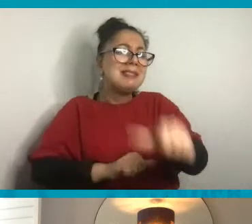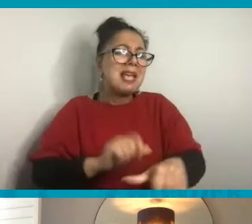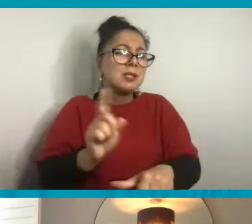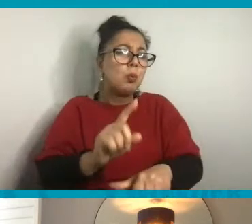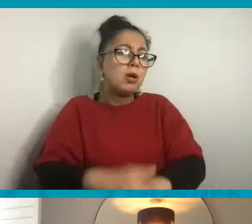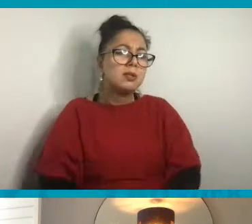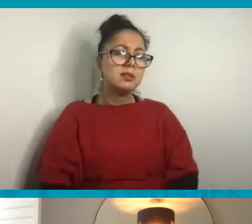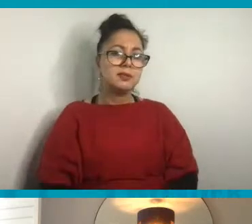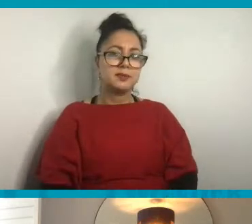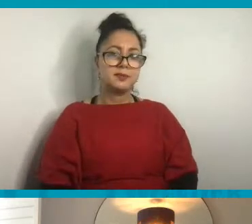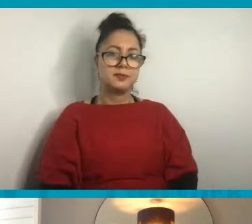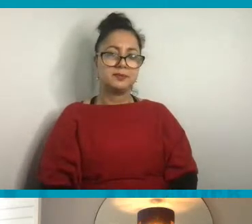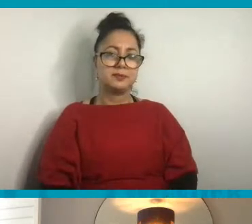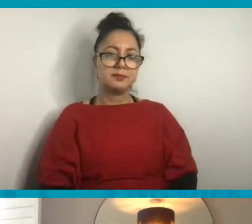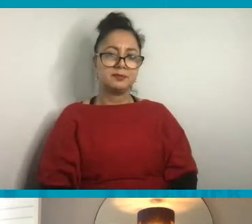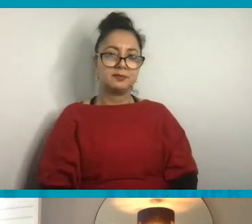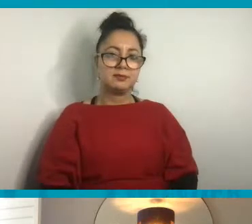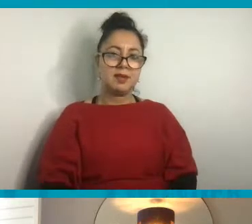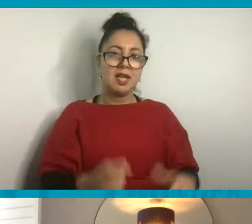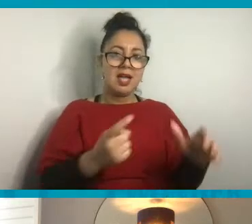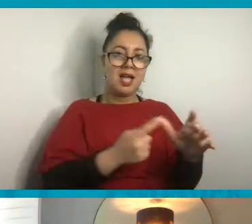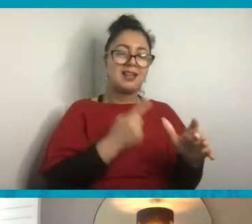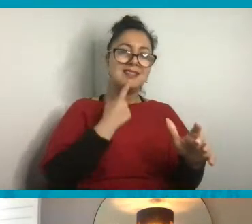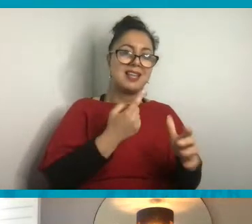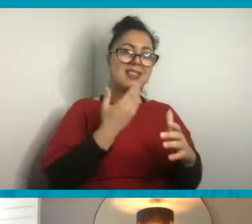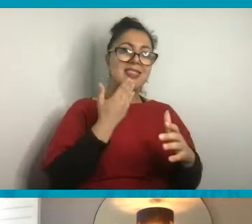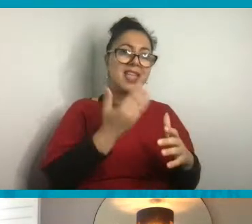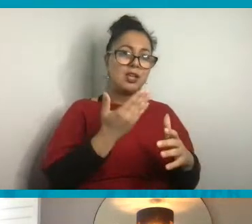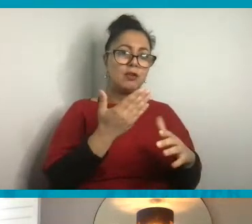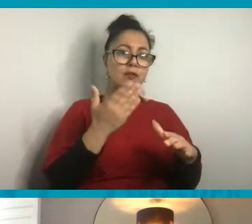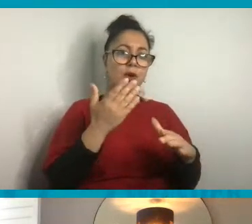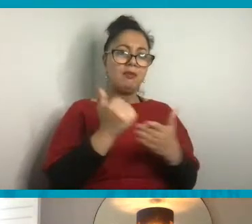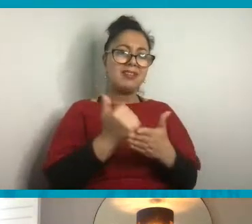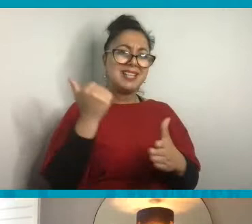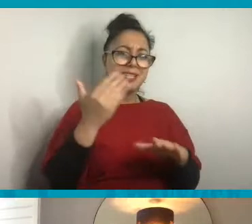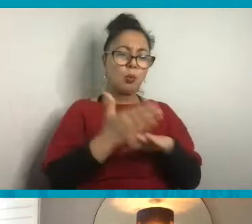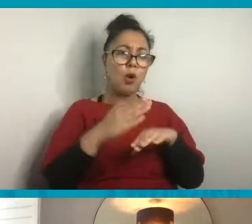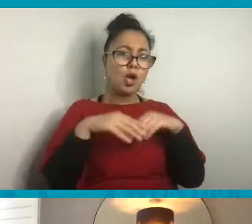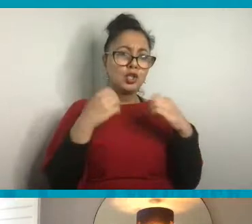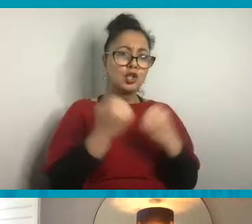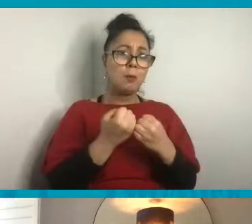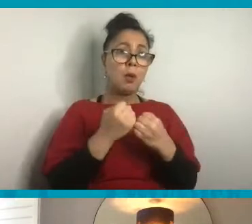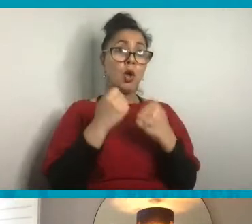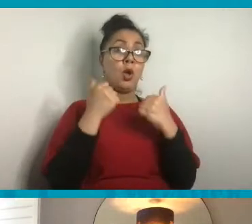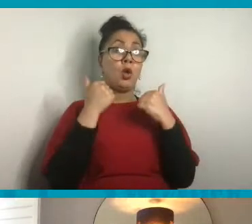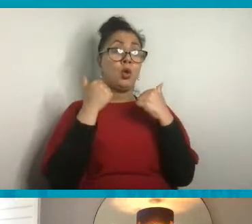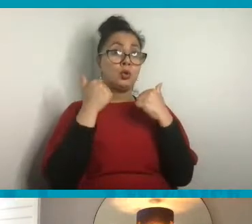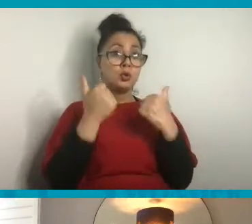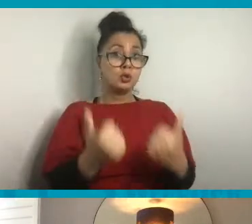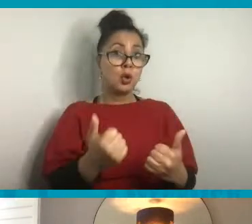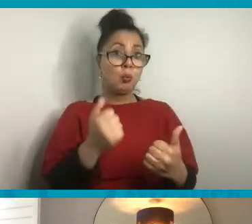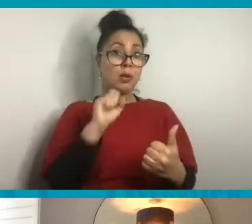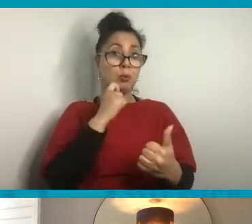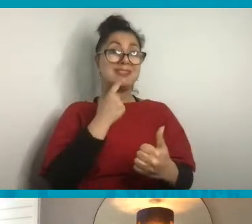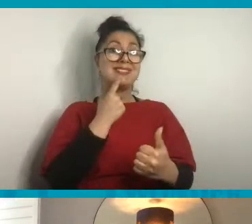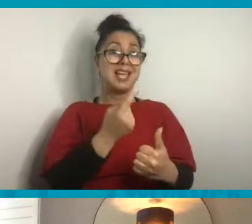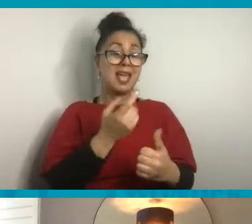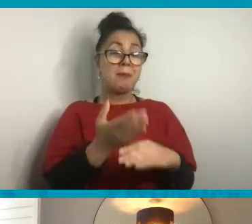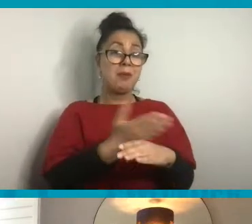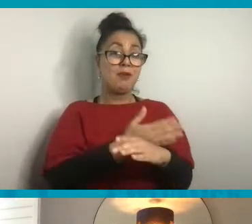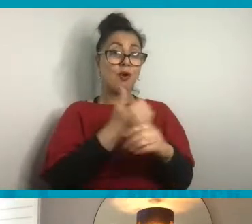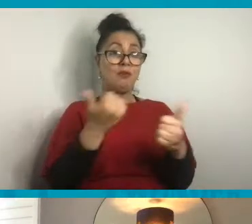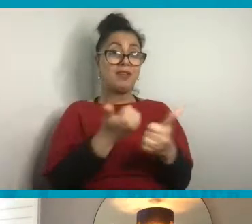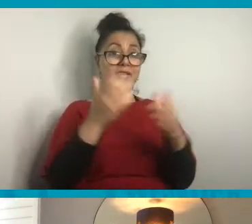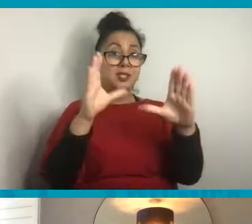Thanks. And I said, thanks for a great workshop. So what I'm going to say before we finish off, thank